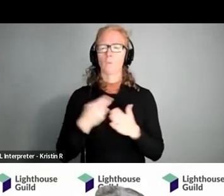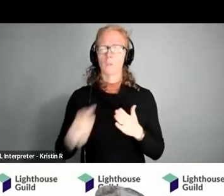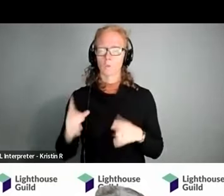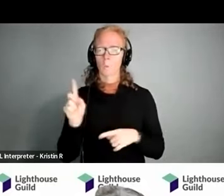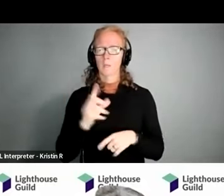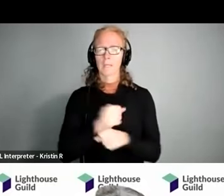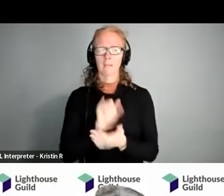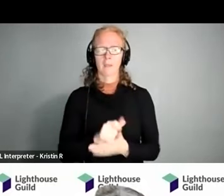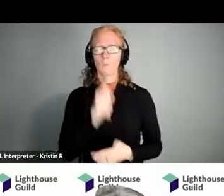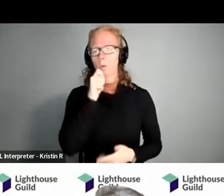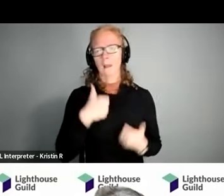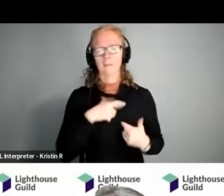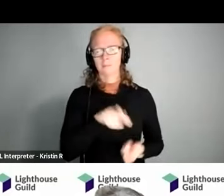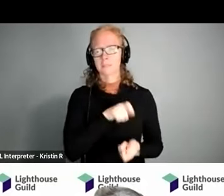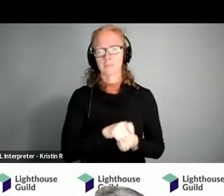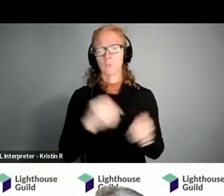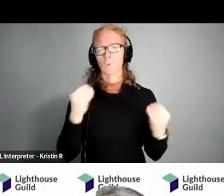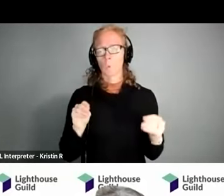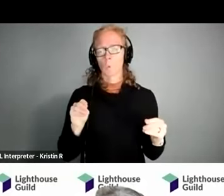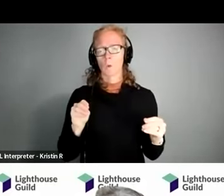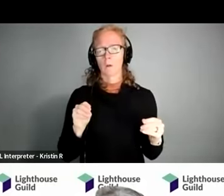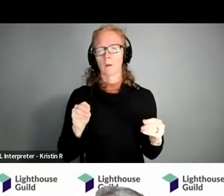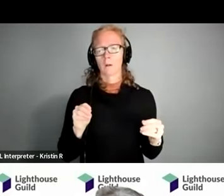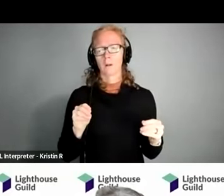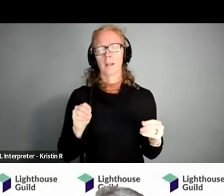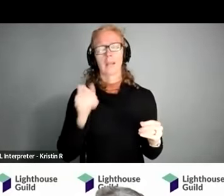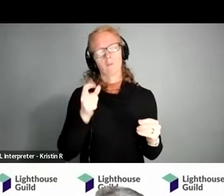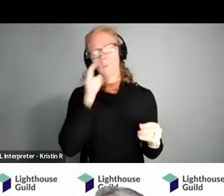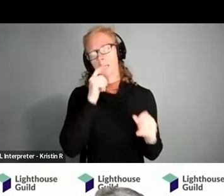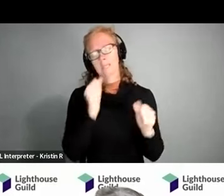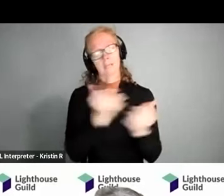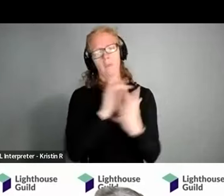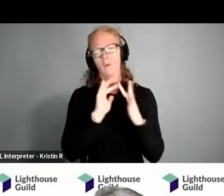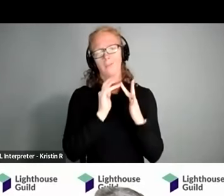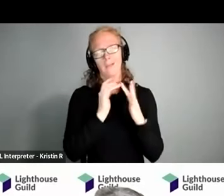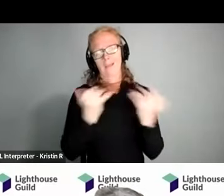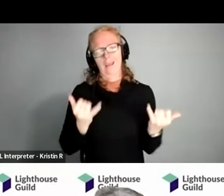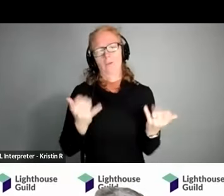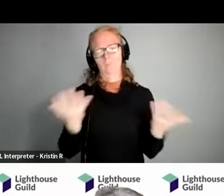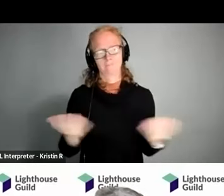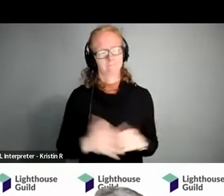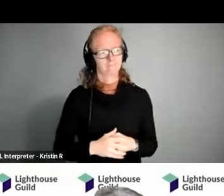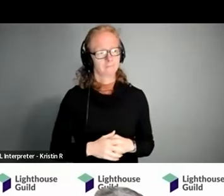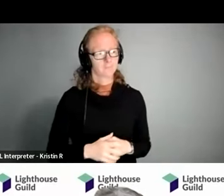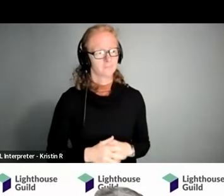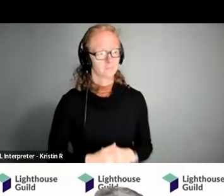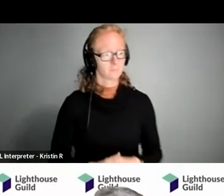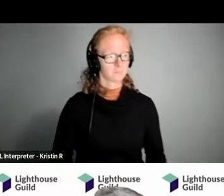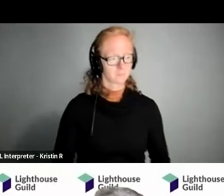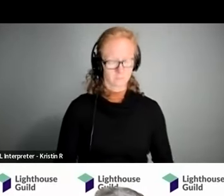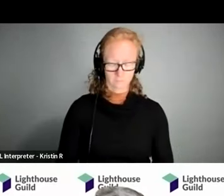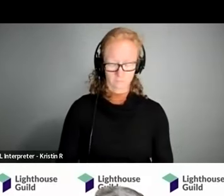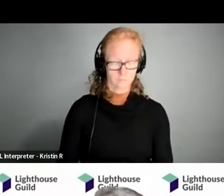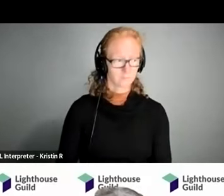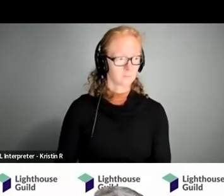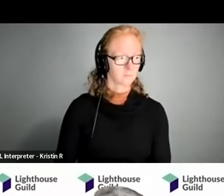get those so we don't really have a store per se to browse in everyone's so everything online these days too so a lot of the talking watches